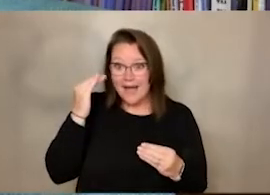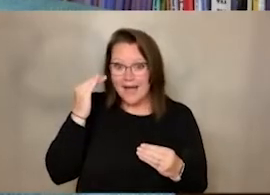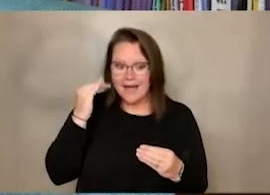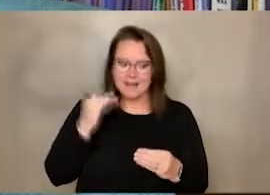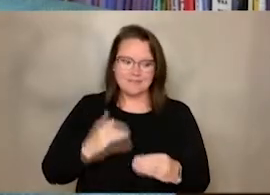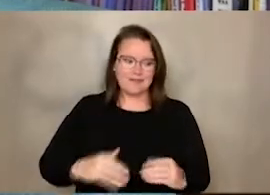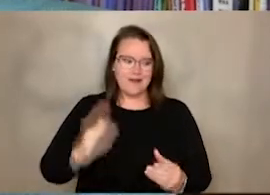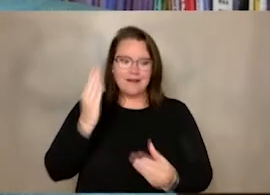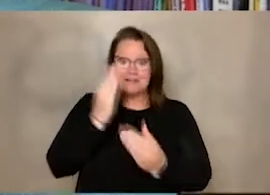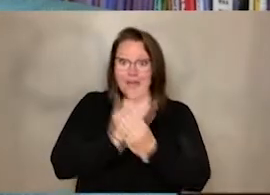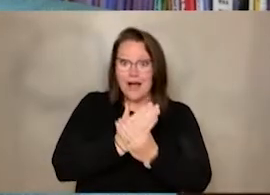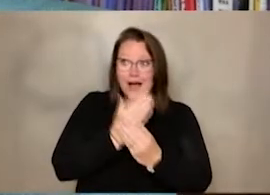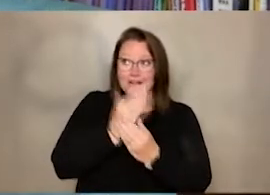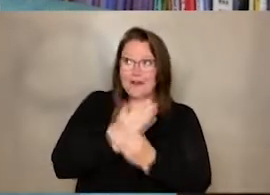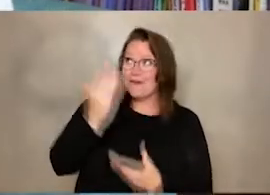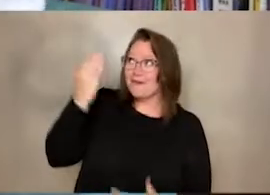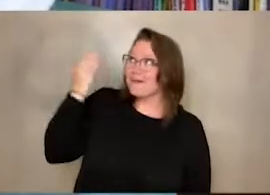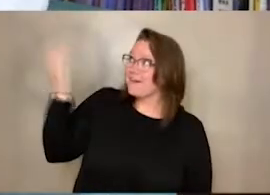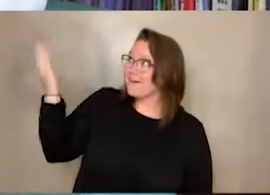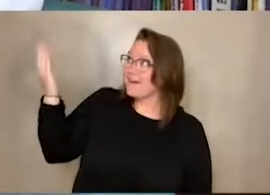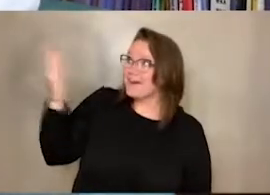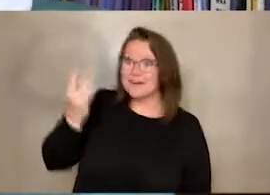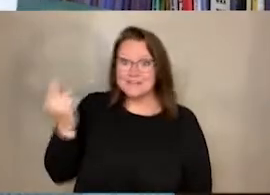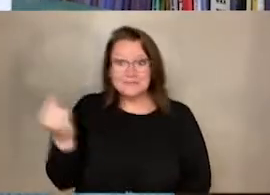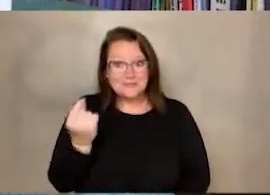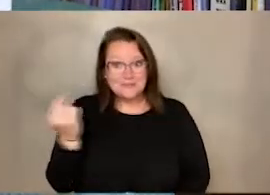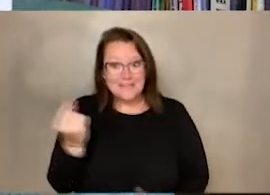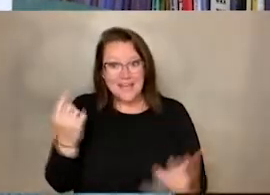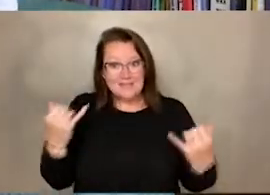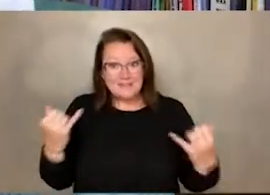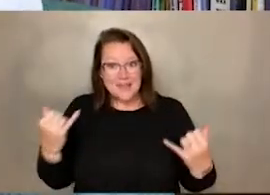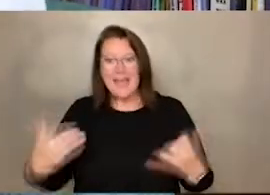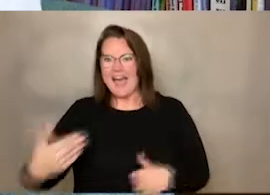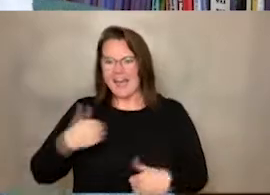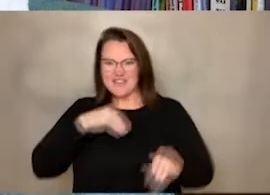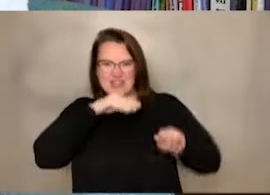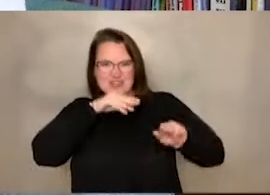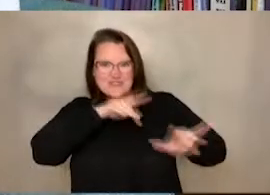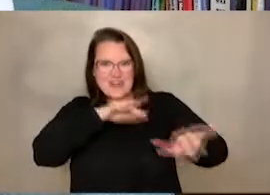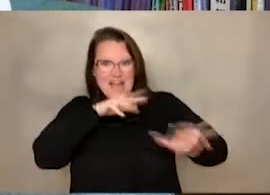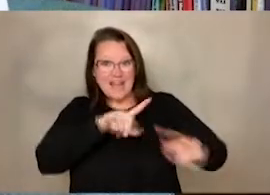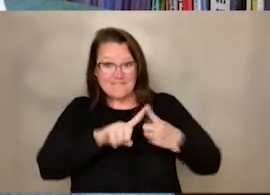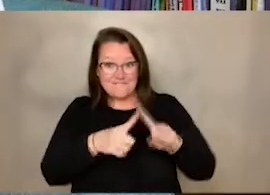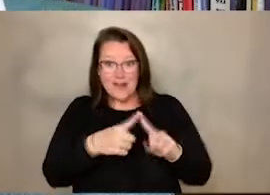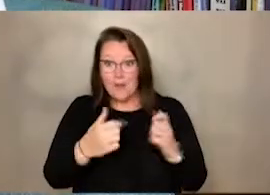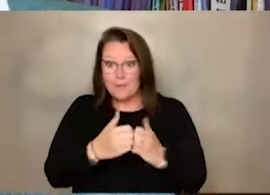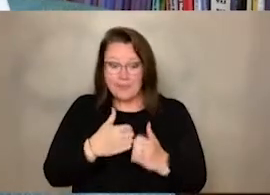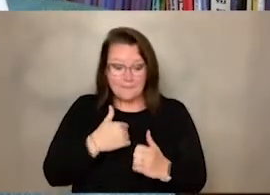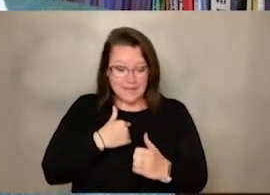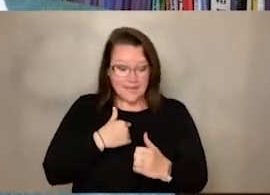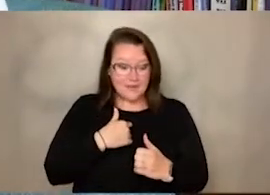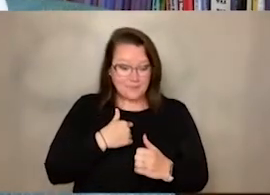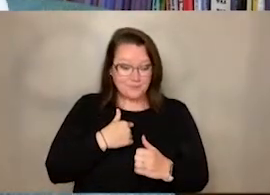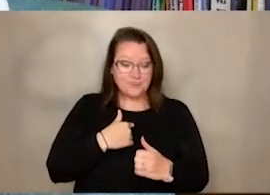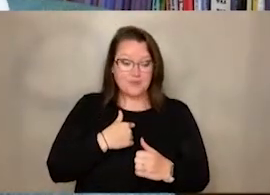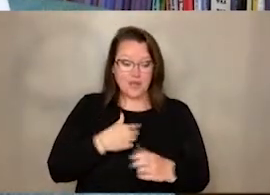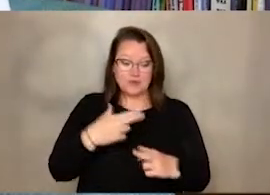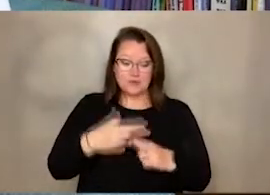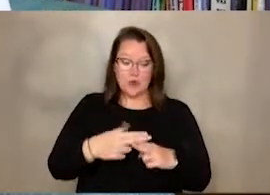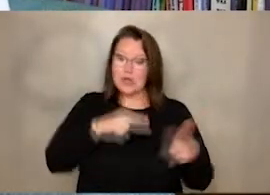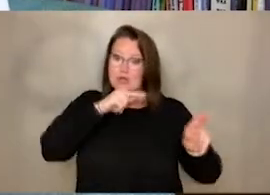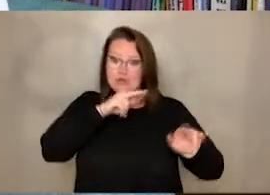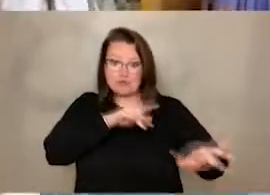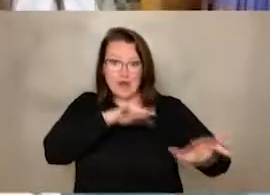Taco Tuesday, and I have my dragon friend here with me to read the story, Dragons Love Tacos 2,